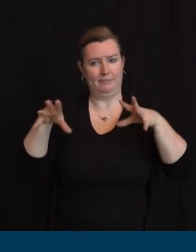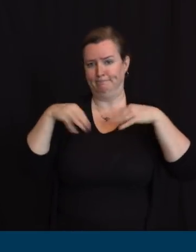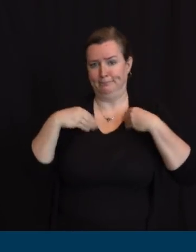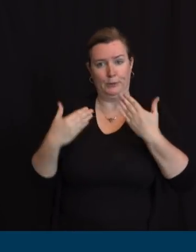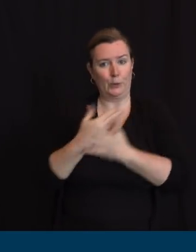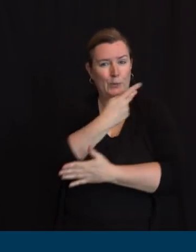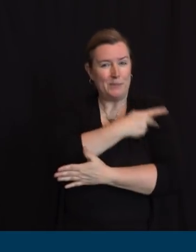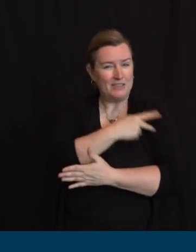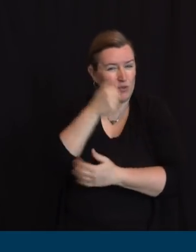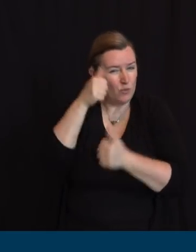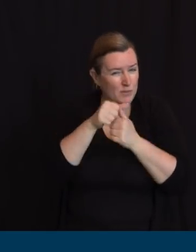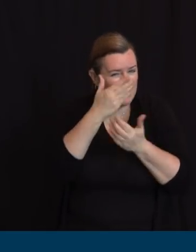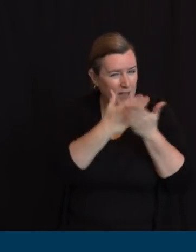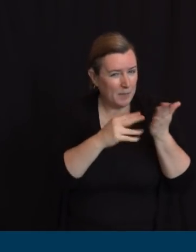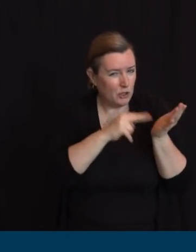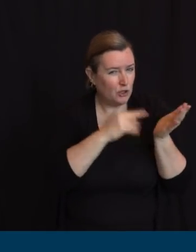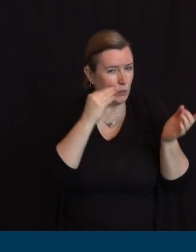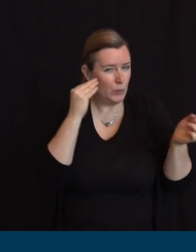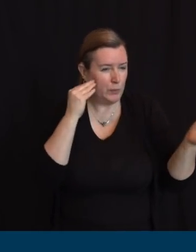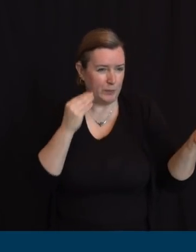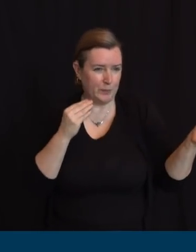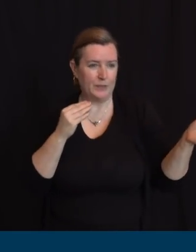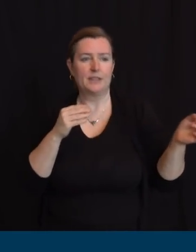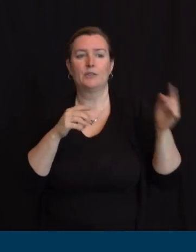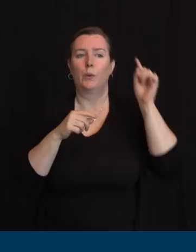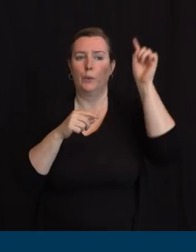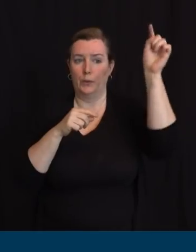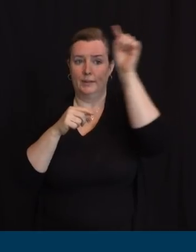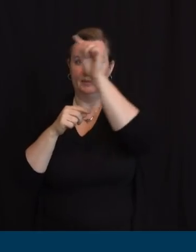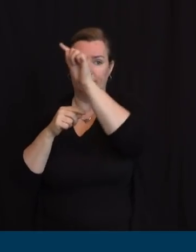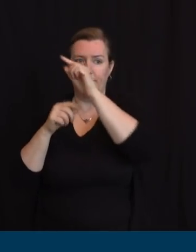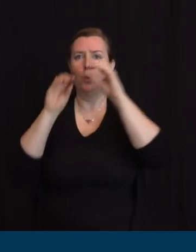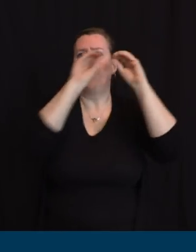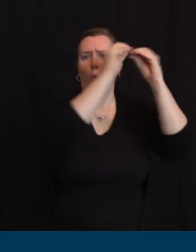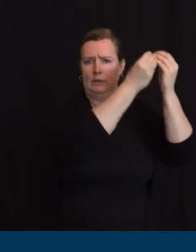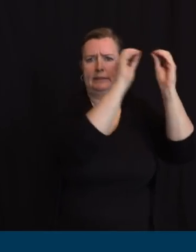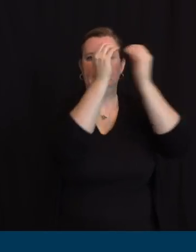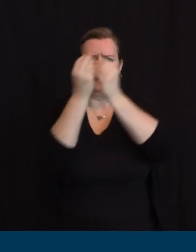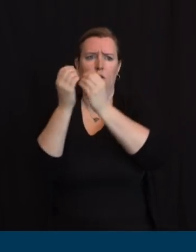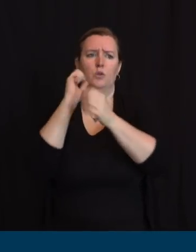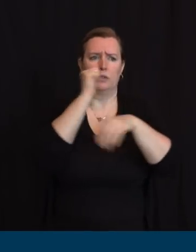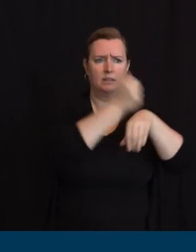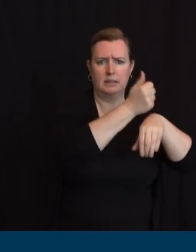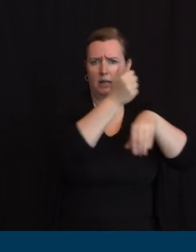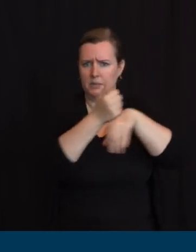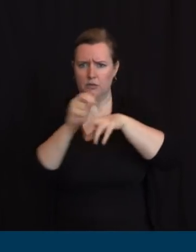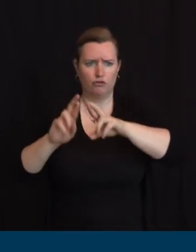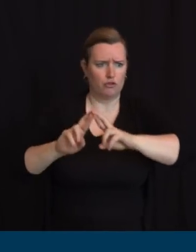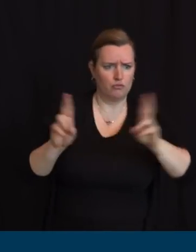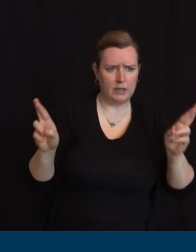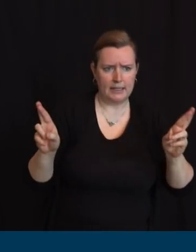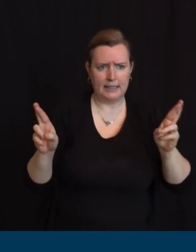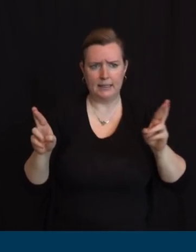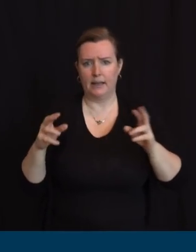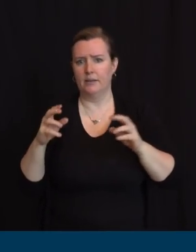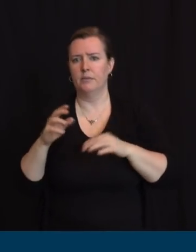patients, the residents, and they also have the PPE required.